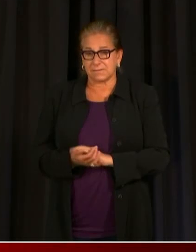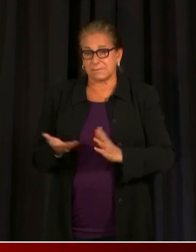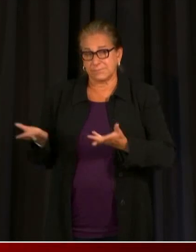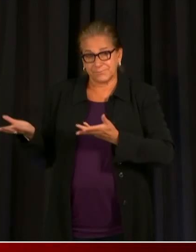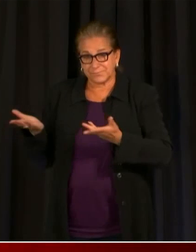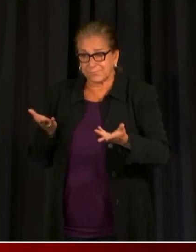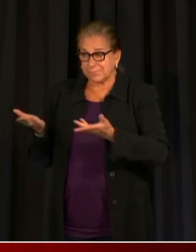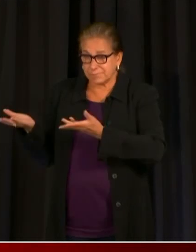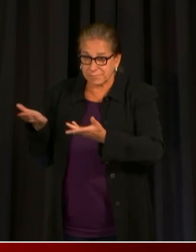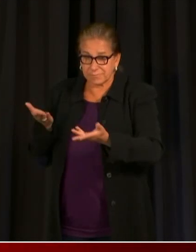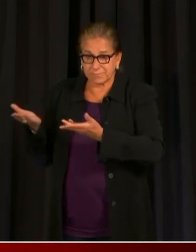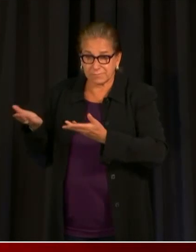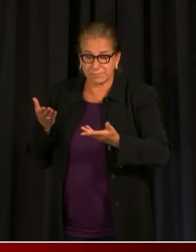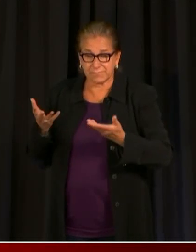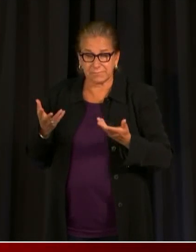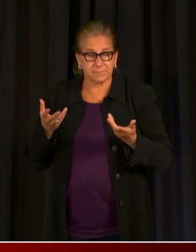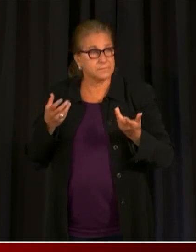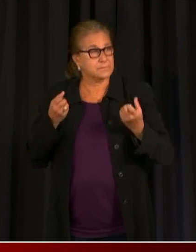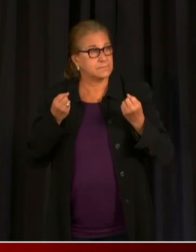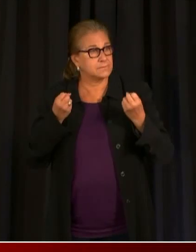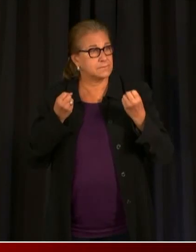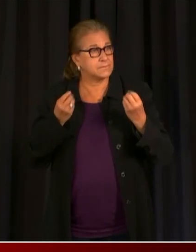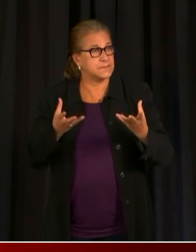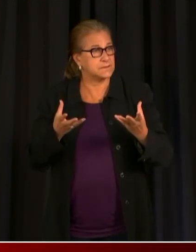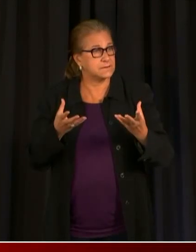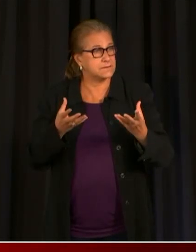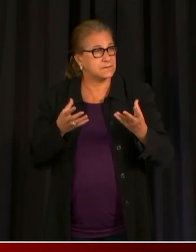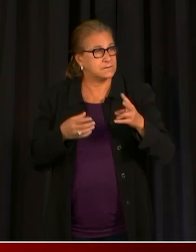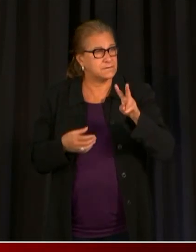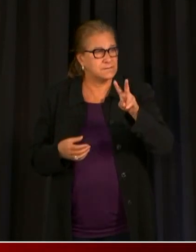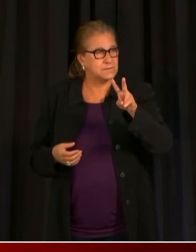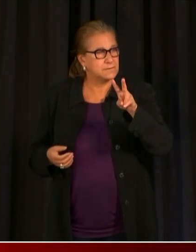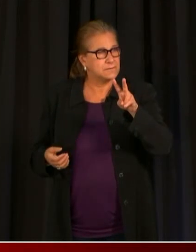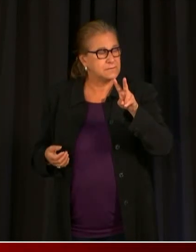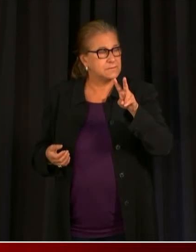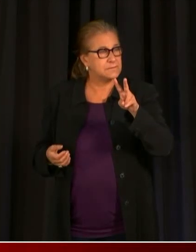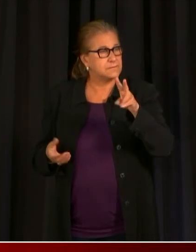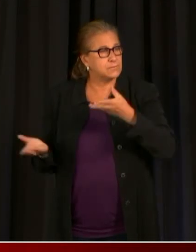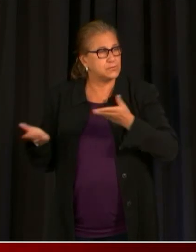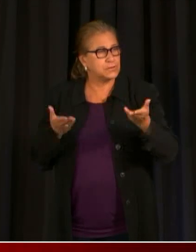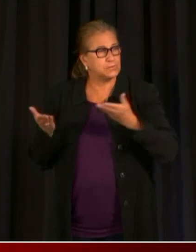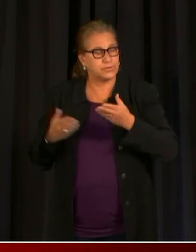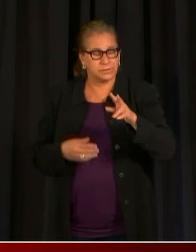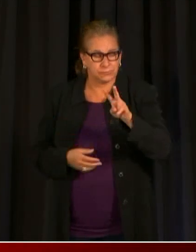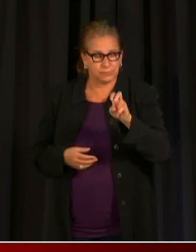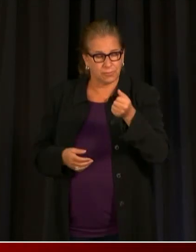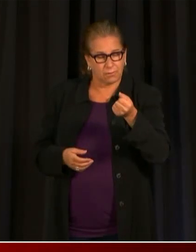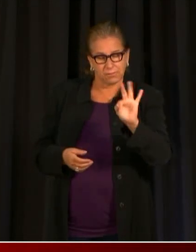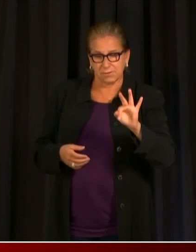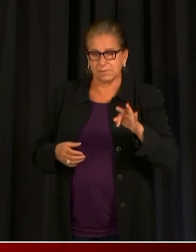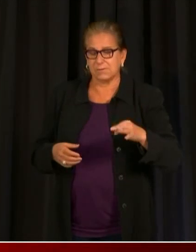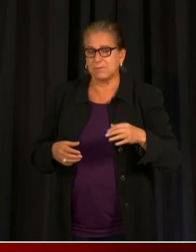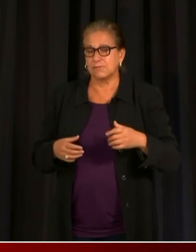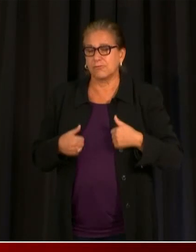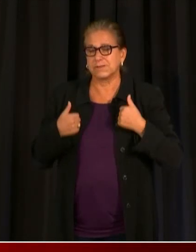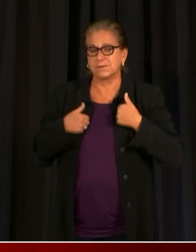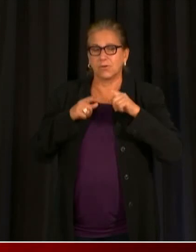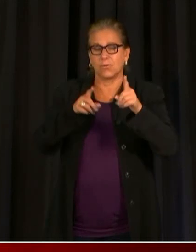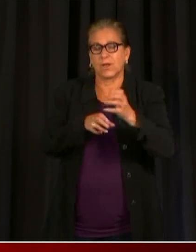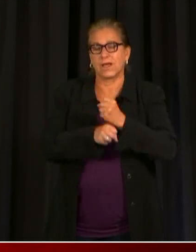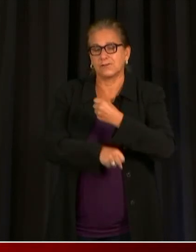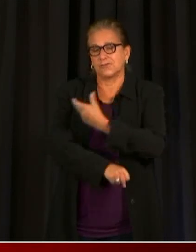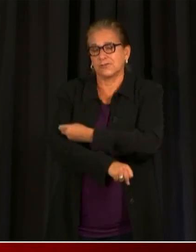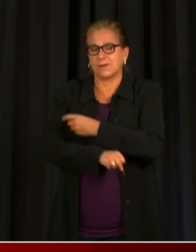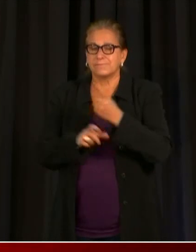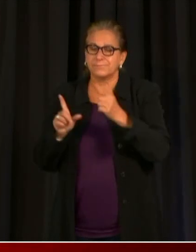to vaccination sites in Ward 7 and 8. So this is, you know, grassroots as